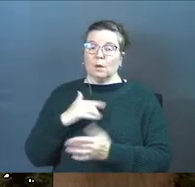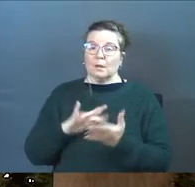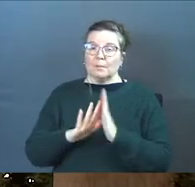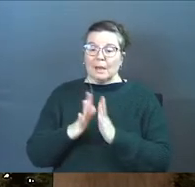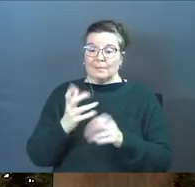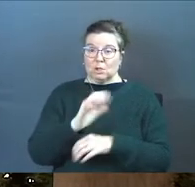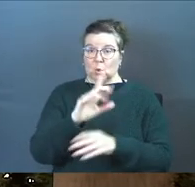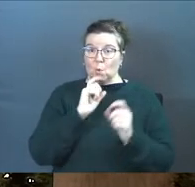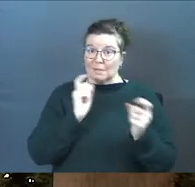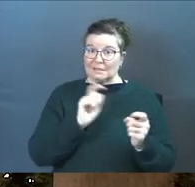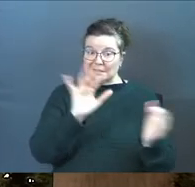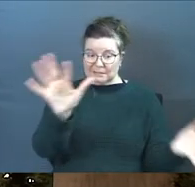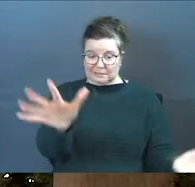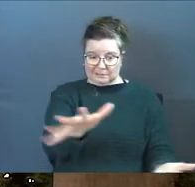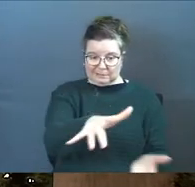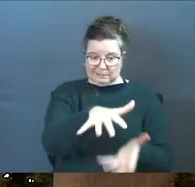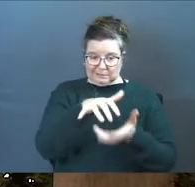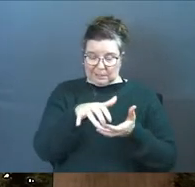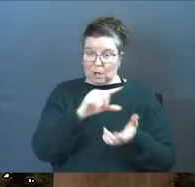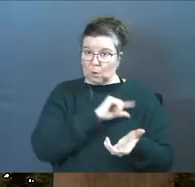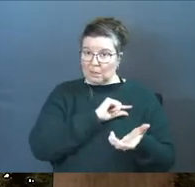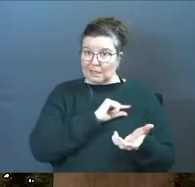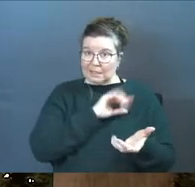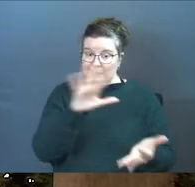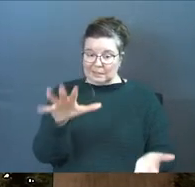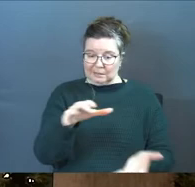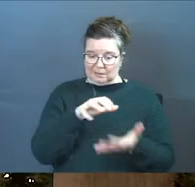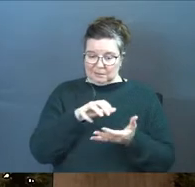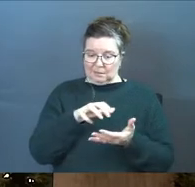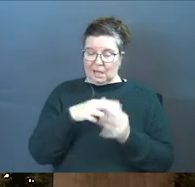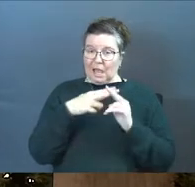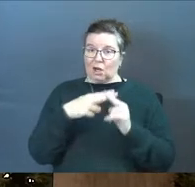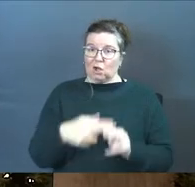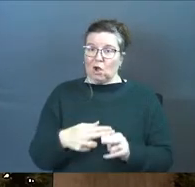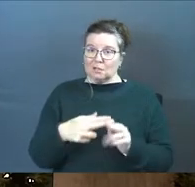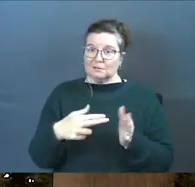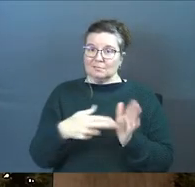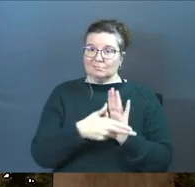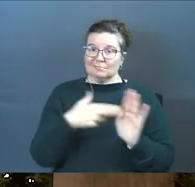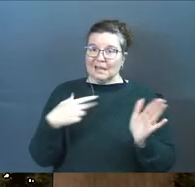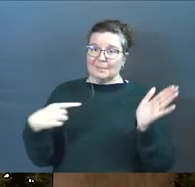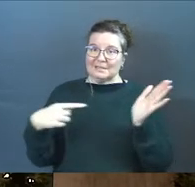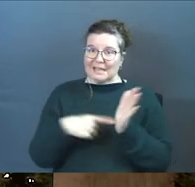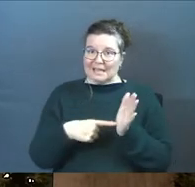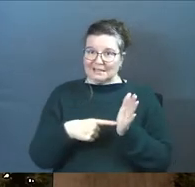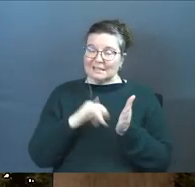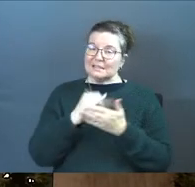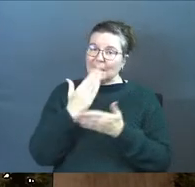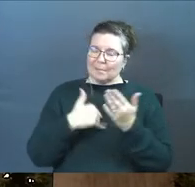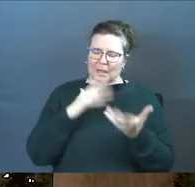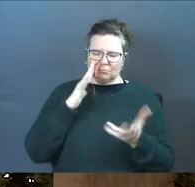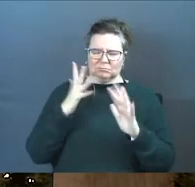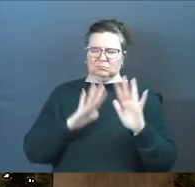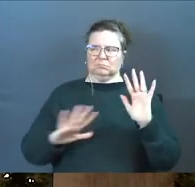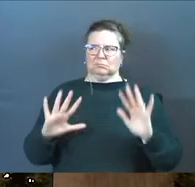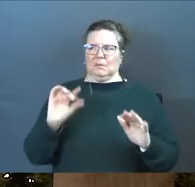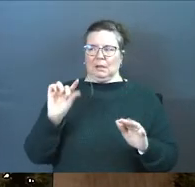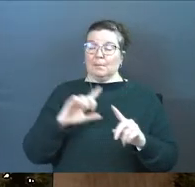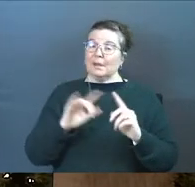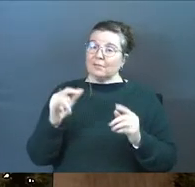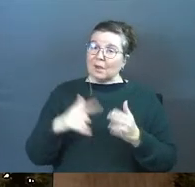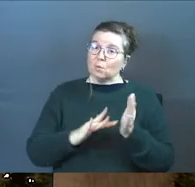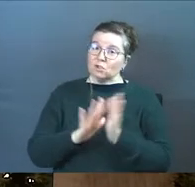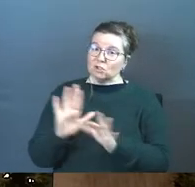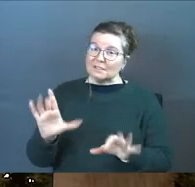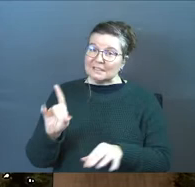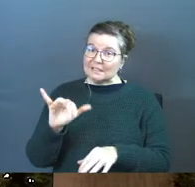and takes your sins and your guilt and calls them debts. And for some of us, that kind of messes with us a little bit. But